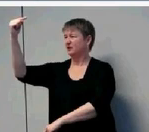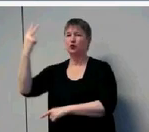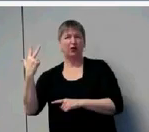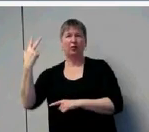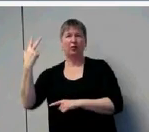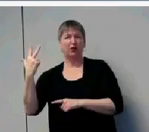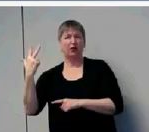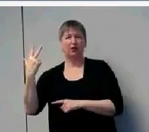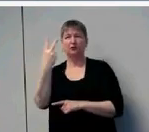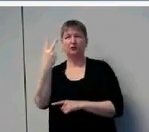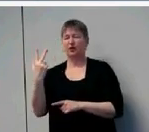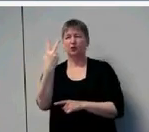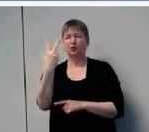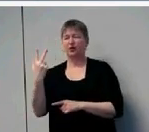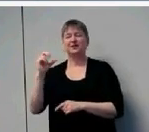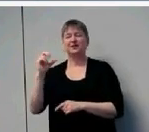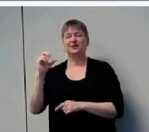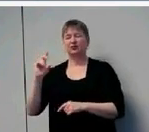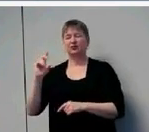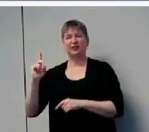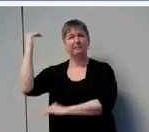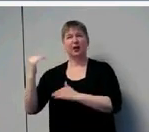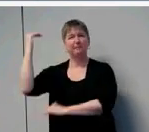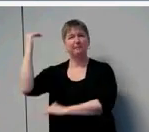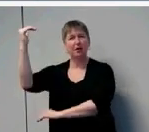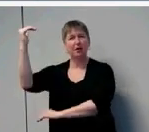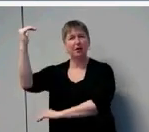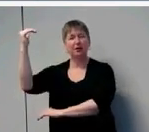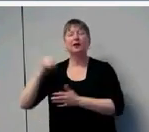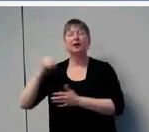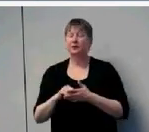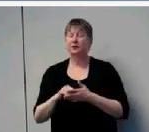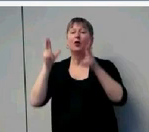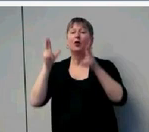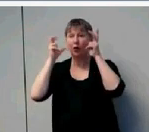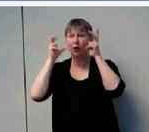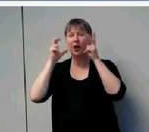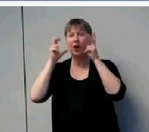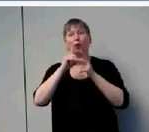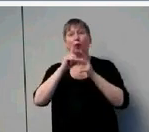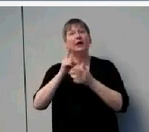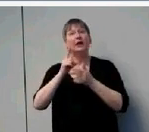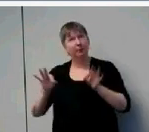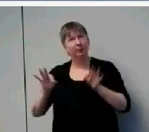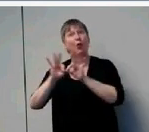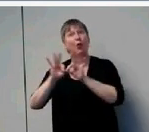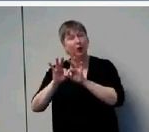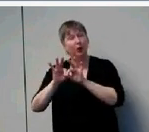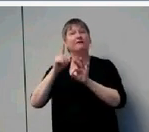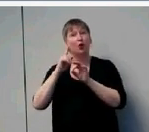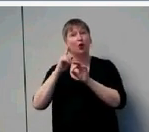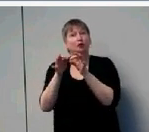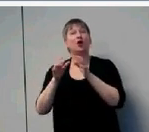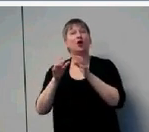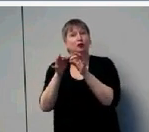So audibility matters for language growth rate. Isn't that exciting? That finding suggests that the